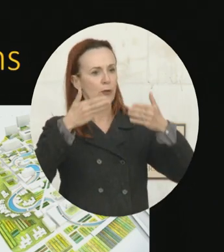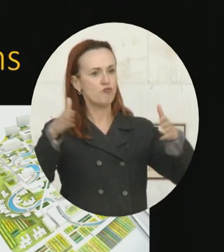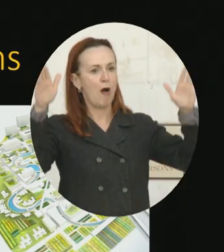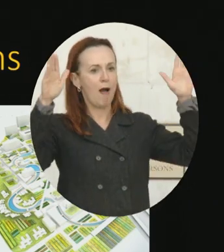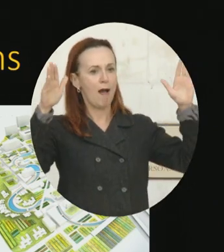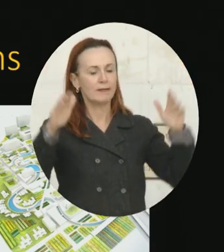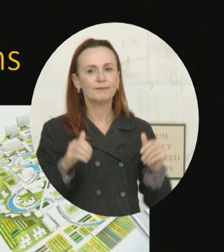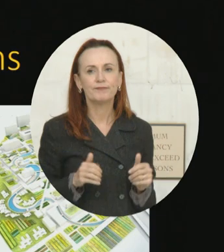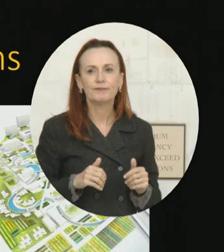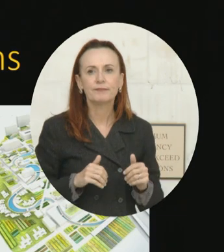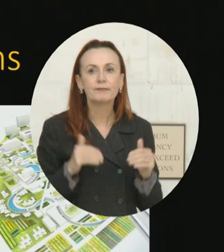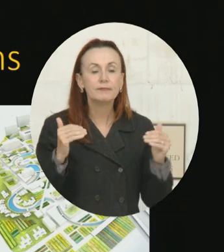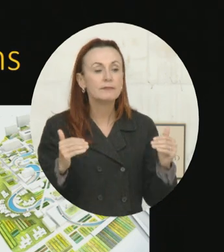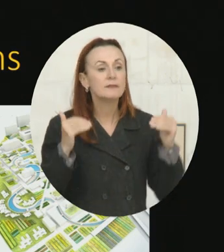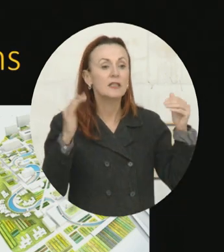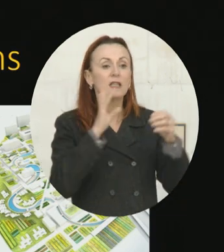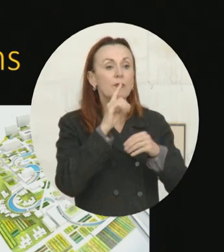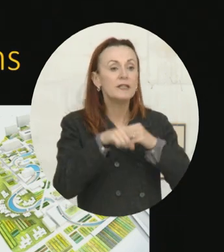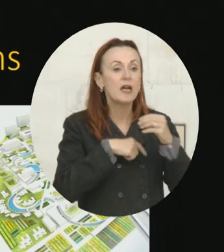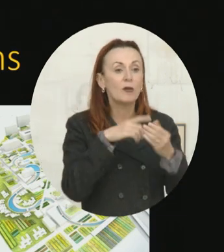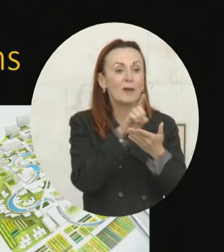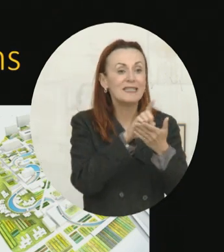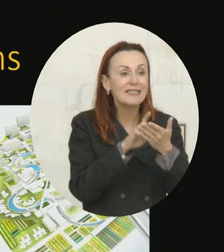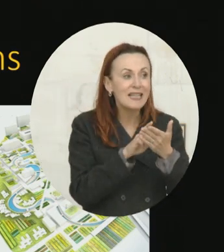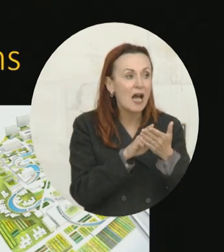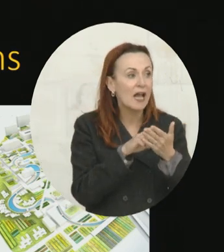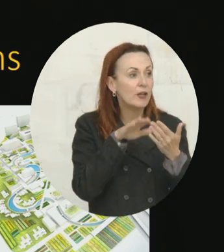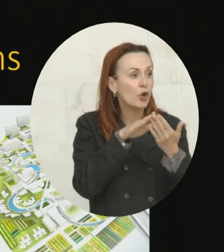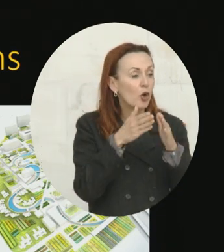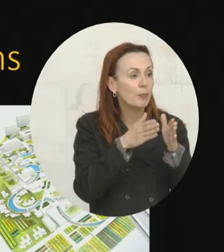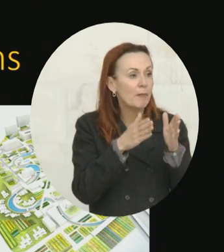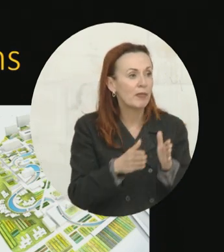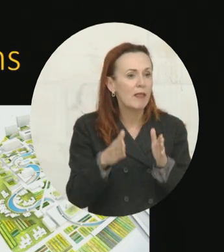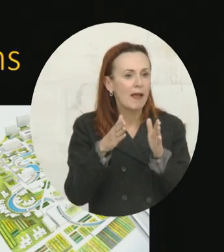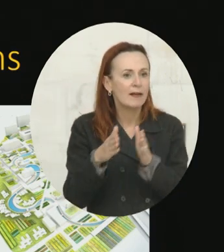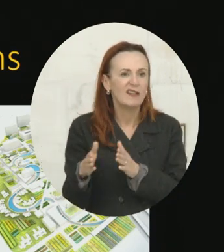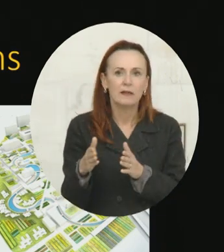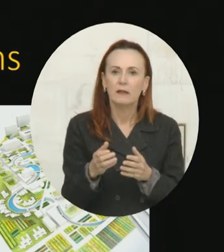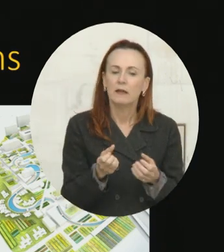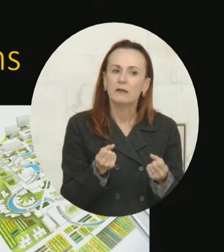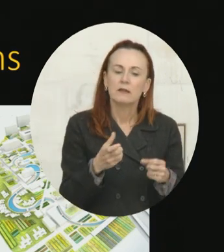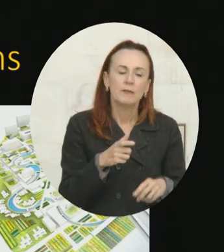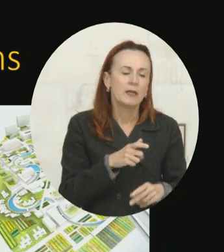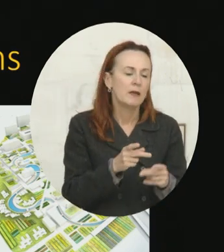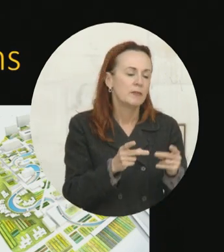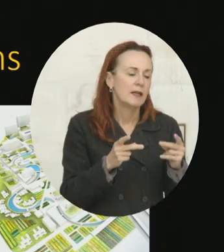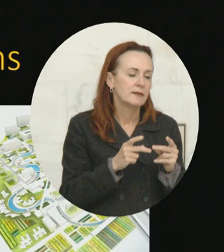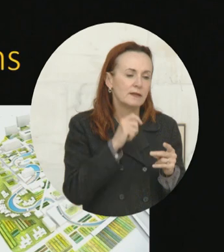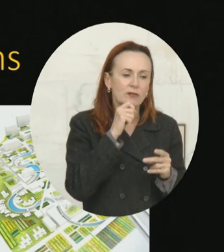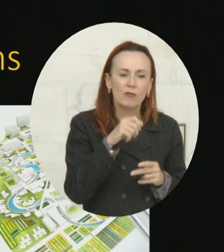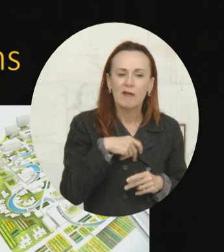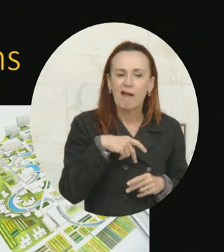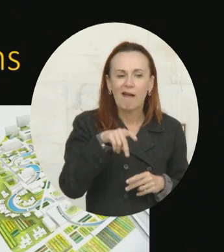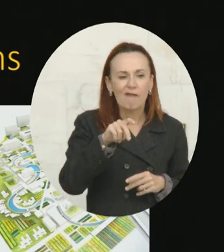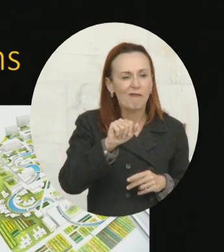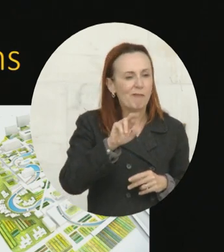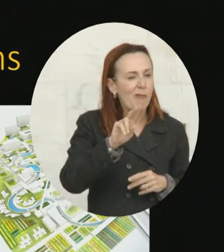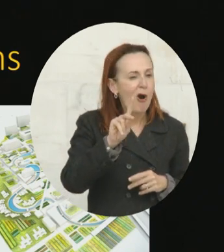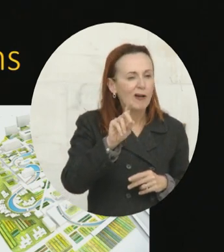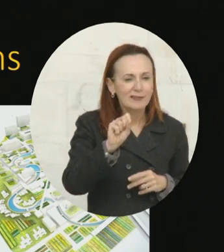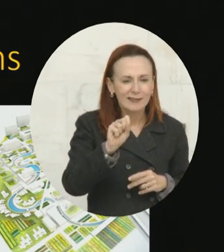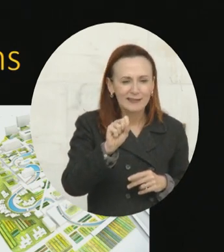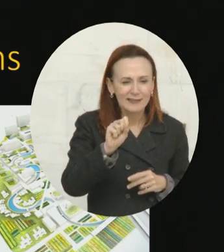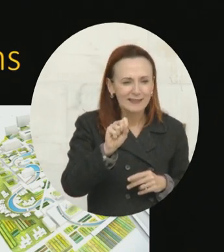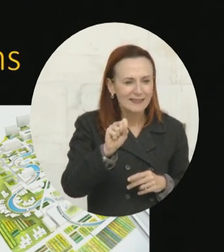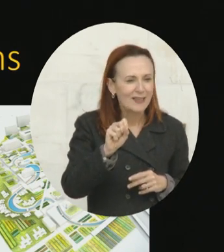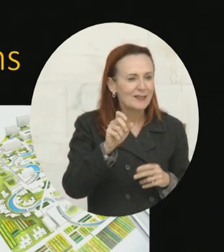design and urban planning. So many of our communities lack parks, third places, places where individuals can get together